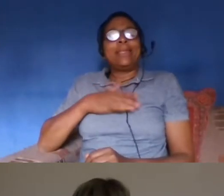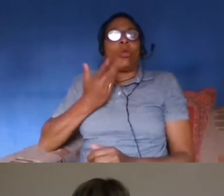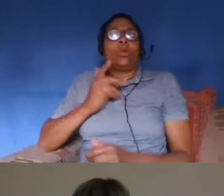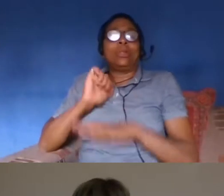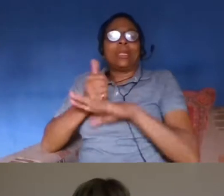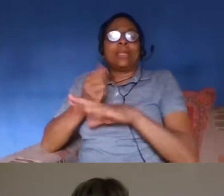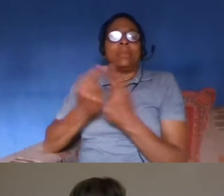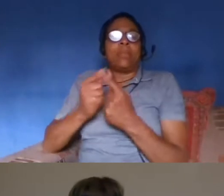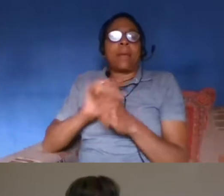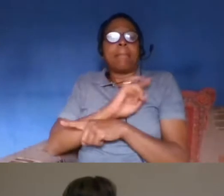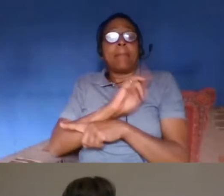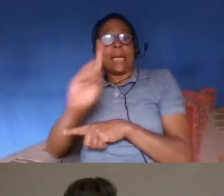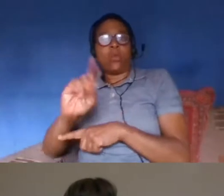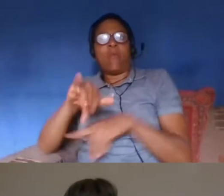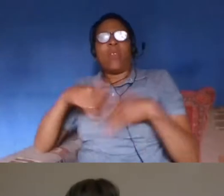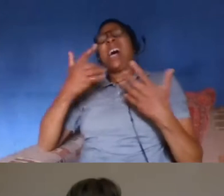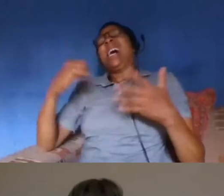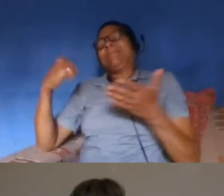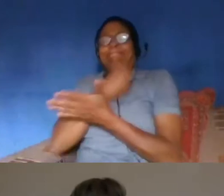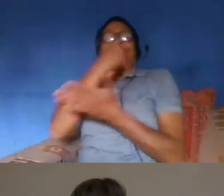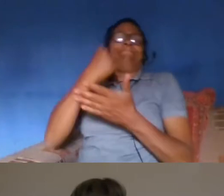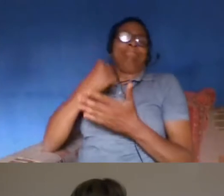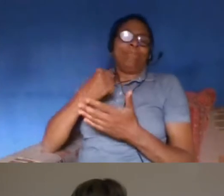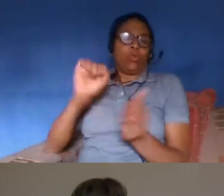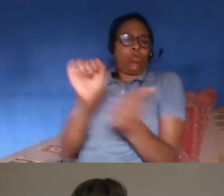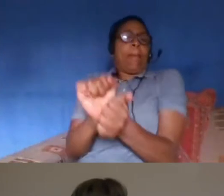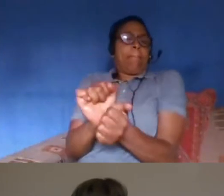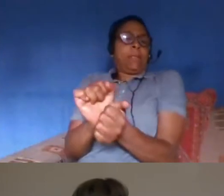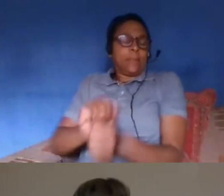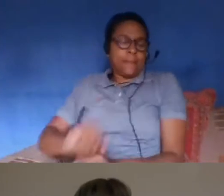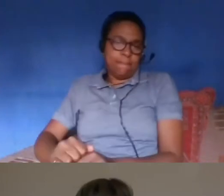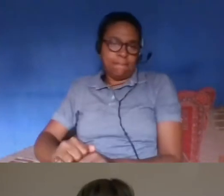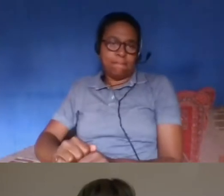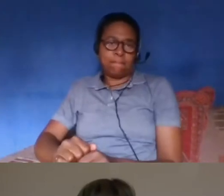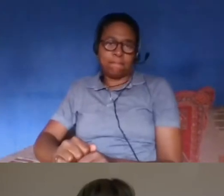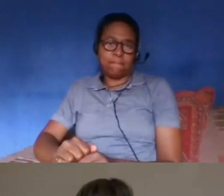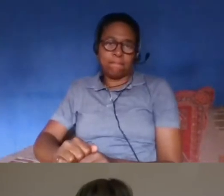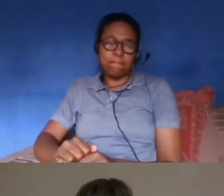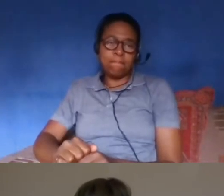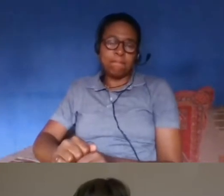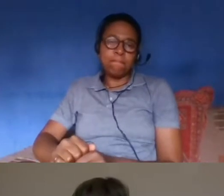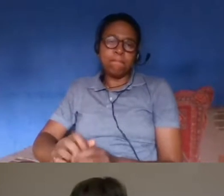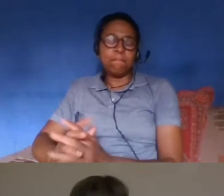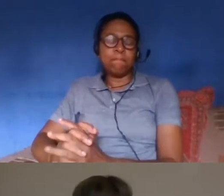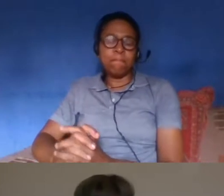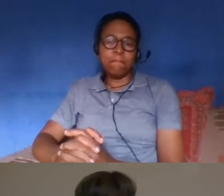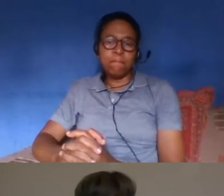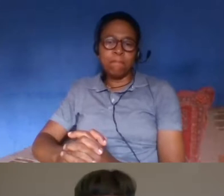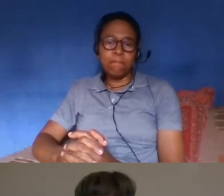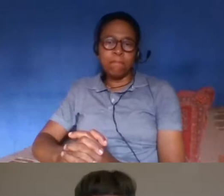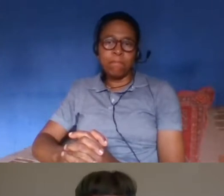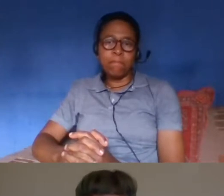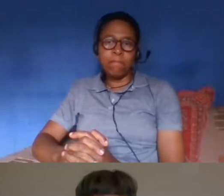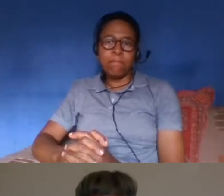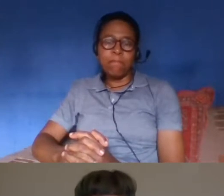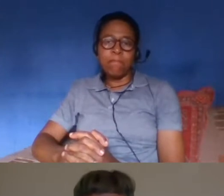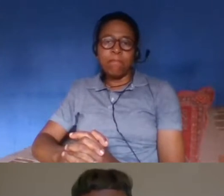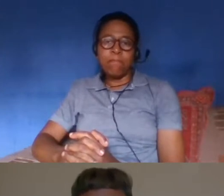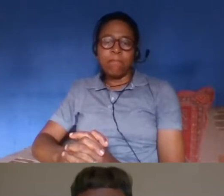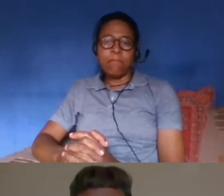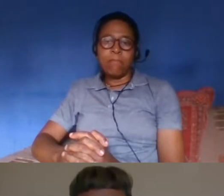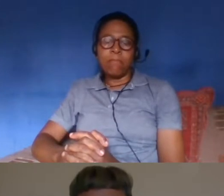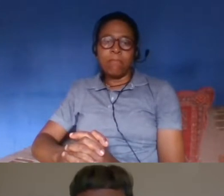sorry